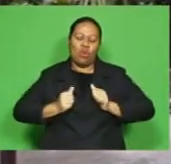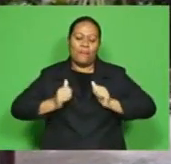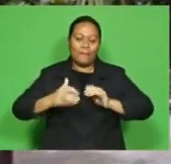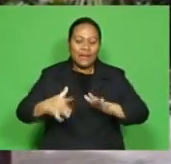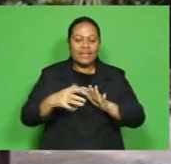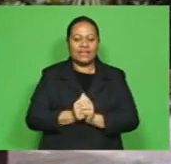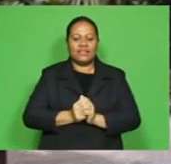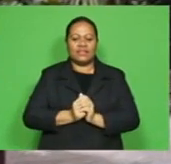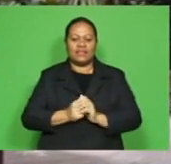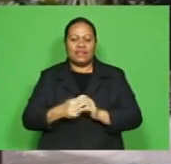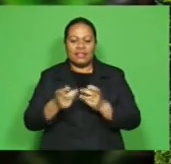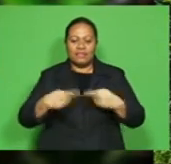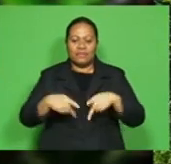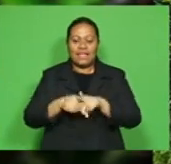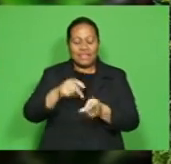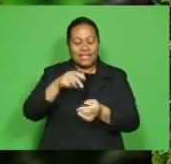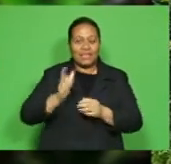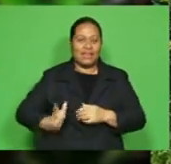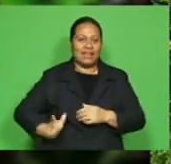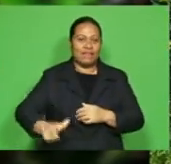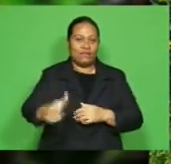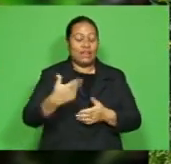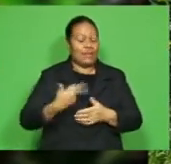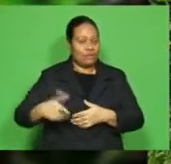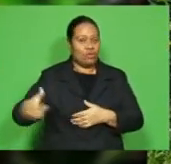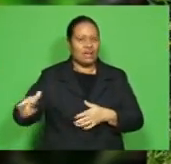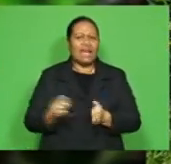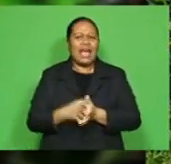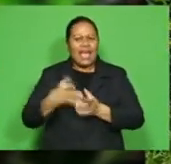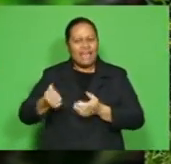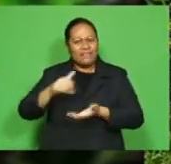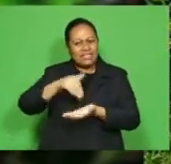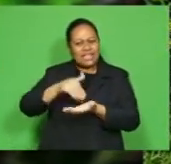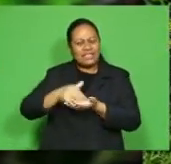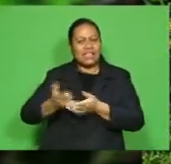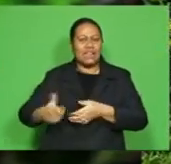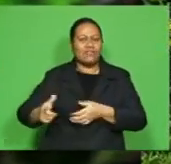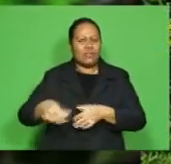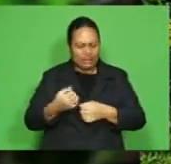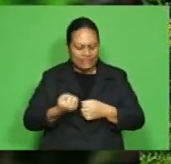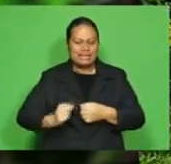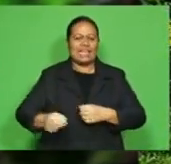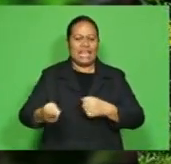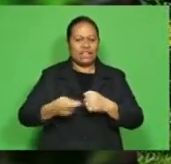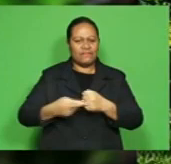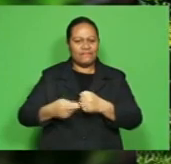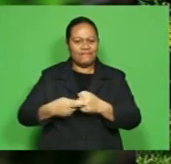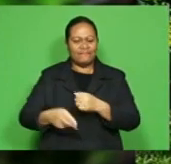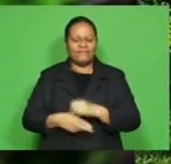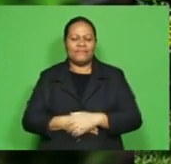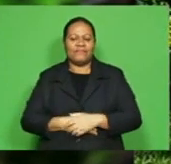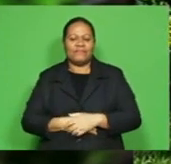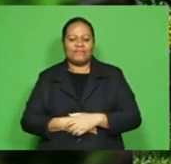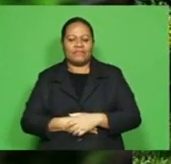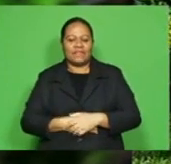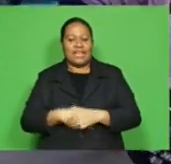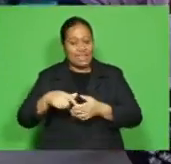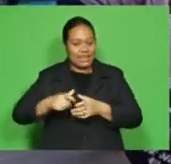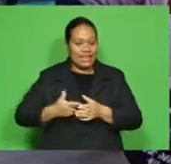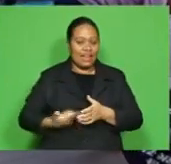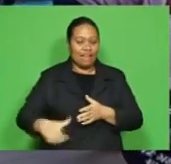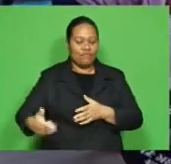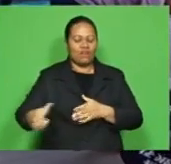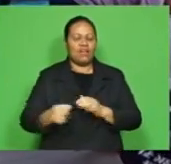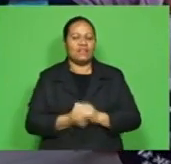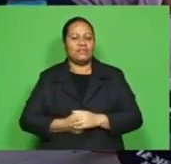soon. At the moment we have an incomplete center that is currently under renovation in Laotoka.